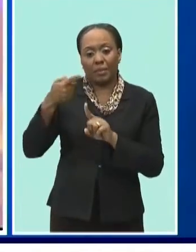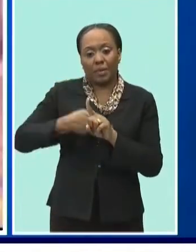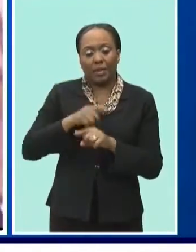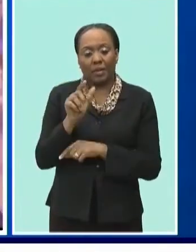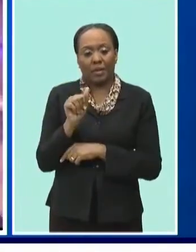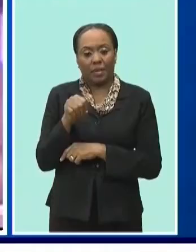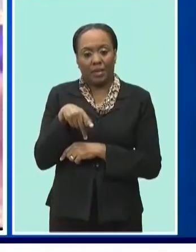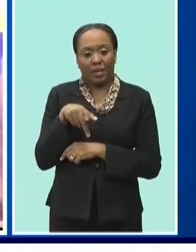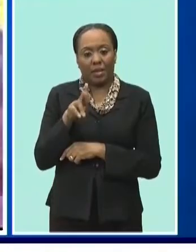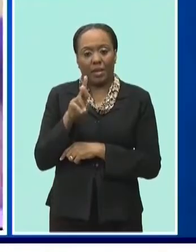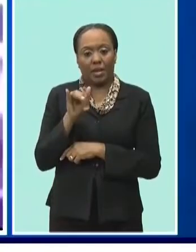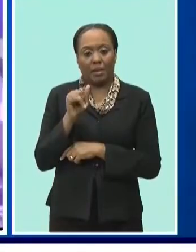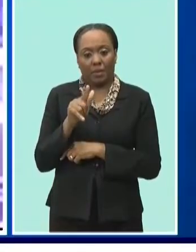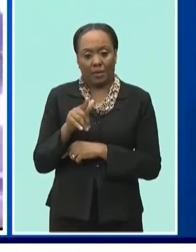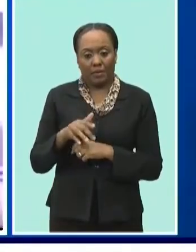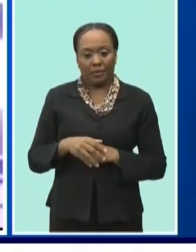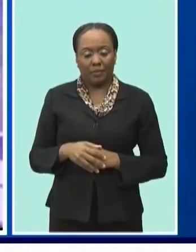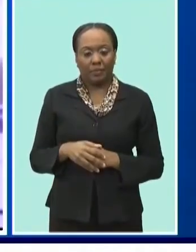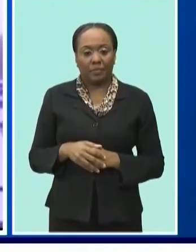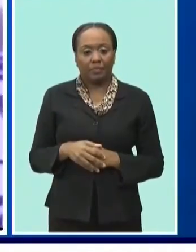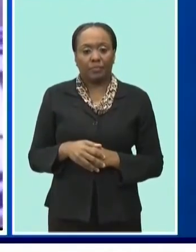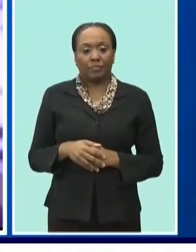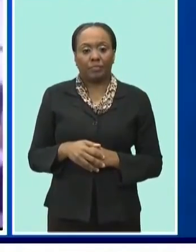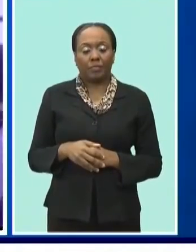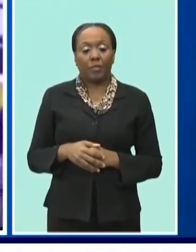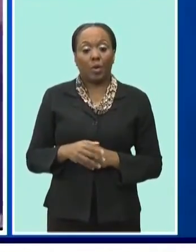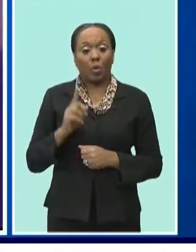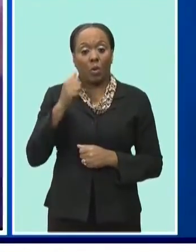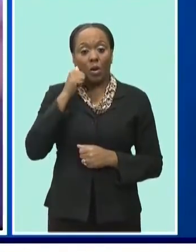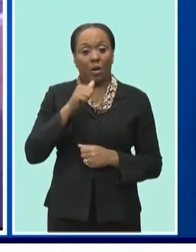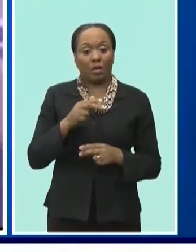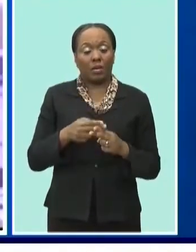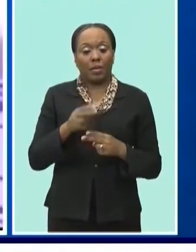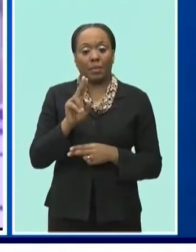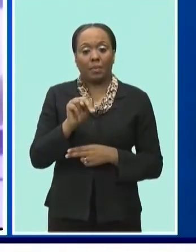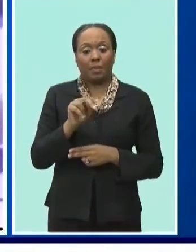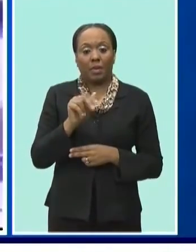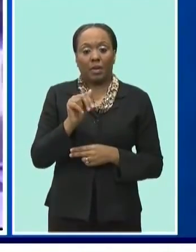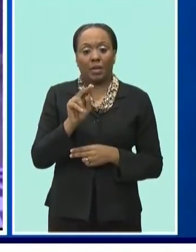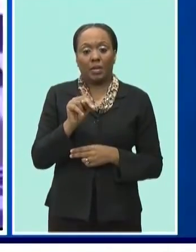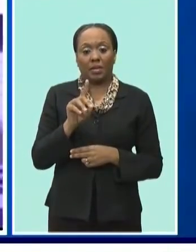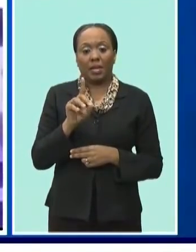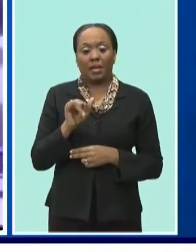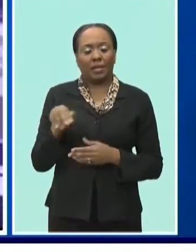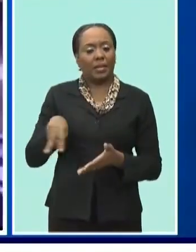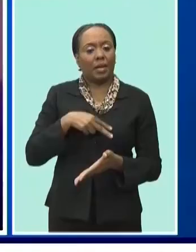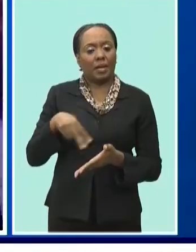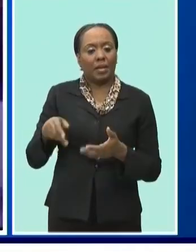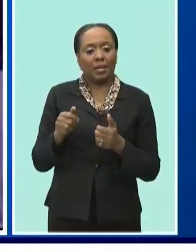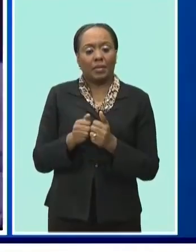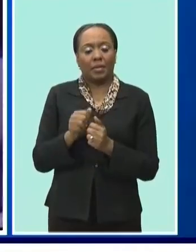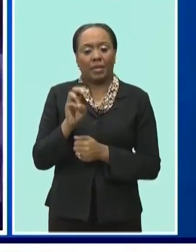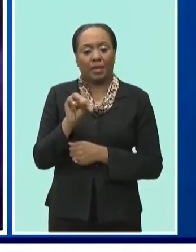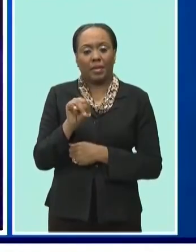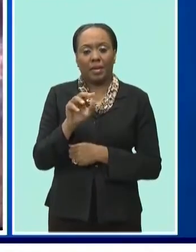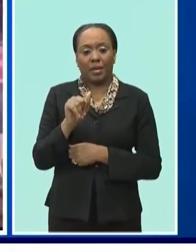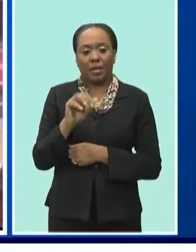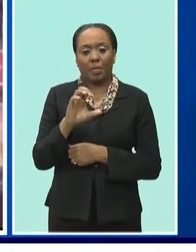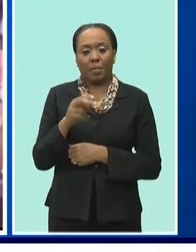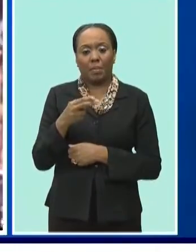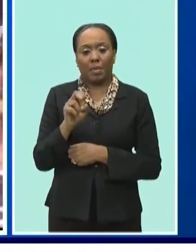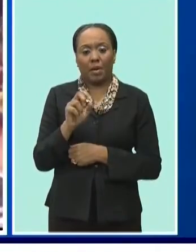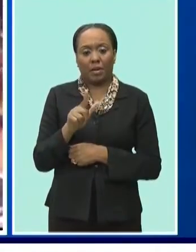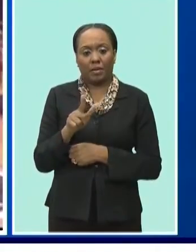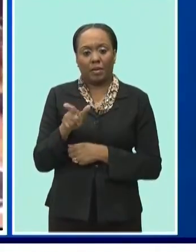Brooklyn, New York earlier this month. For Nandi, known for her performances with Trinidad and Tobago so-called star Marshall Montano, it